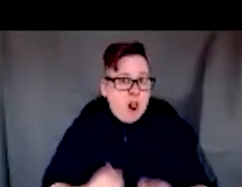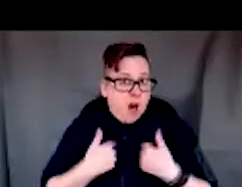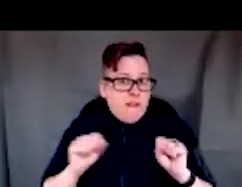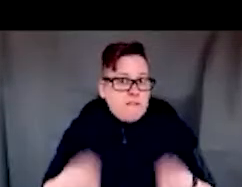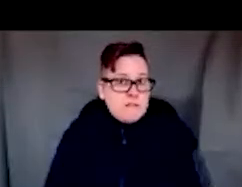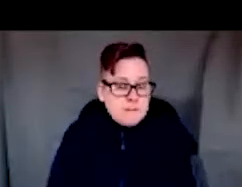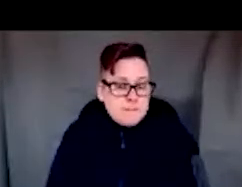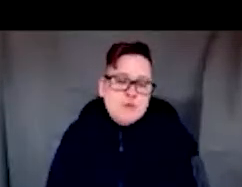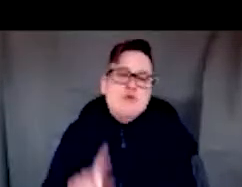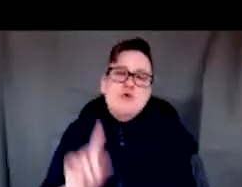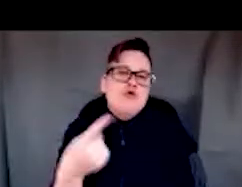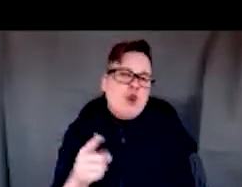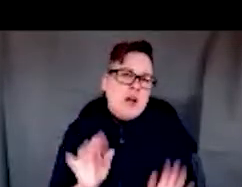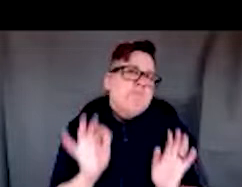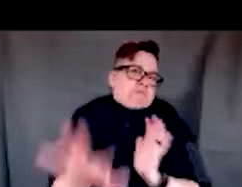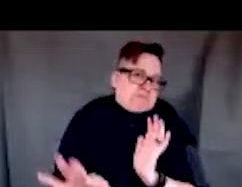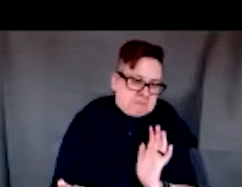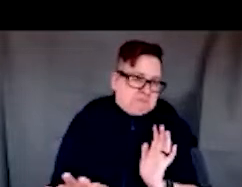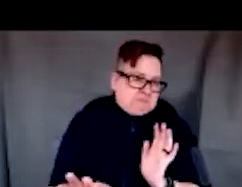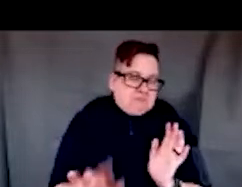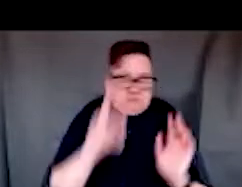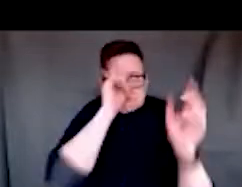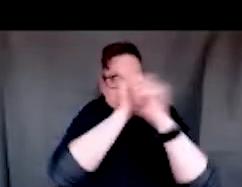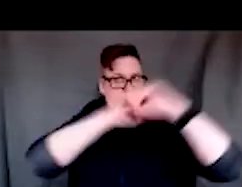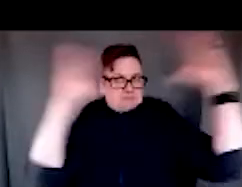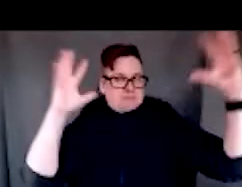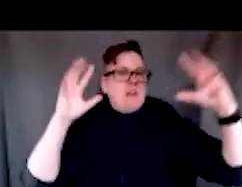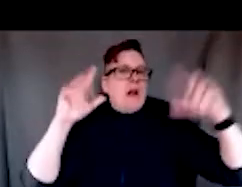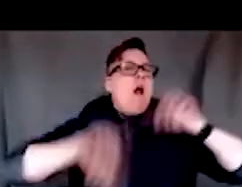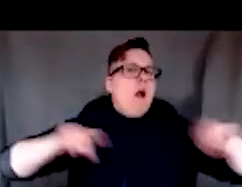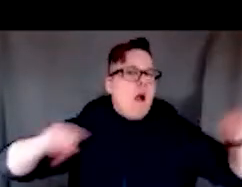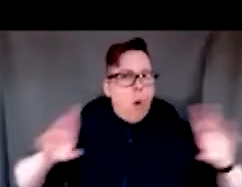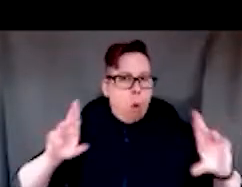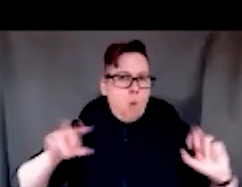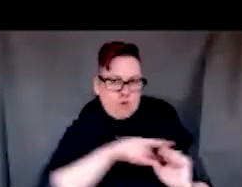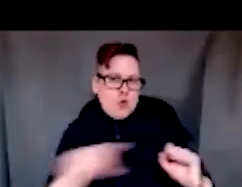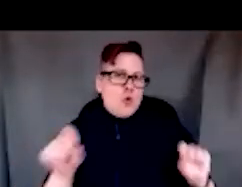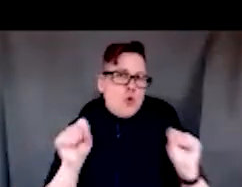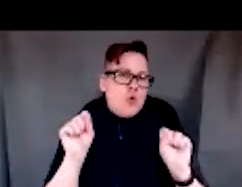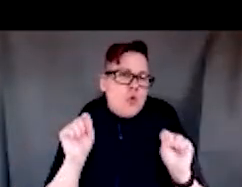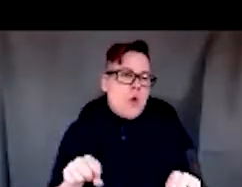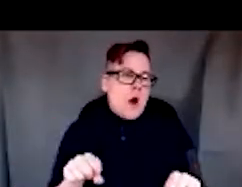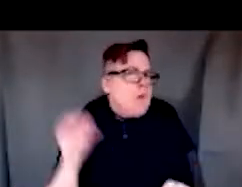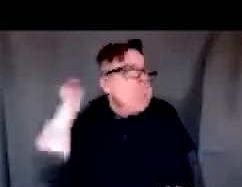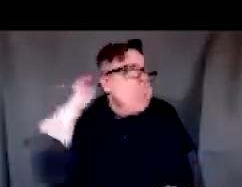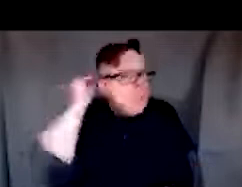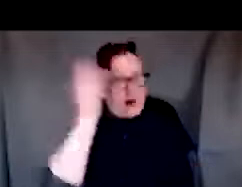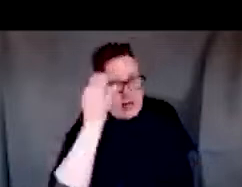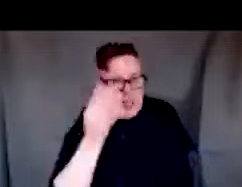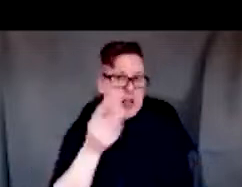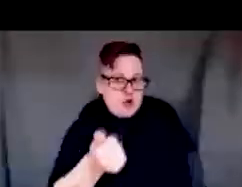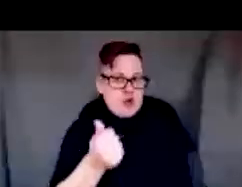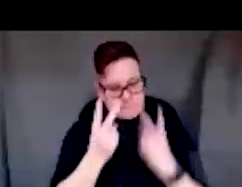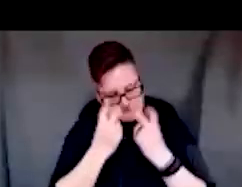I just wanted to start with that, and hopefully all of you can sort of take that into your own self-assessment